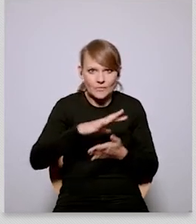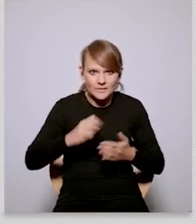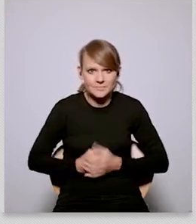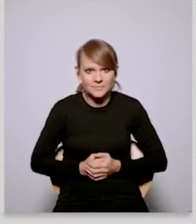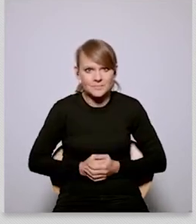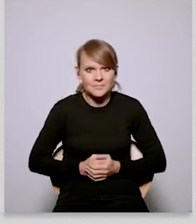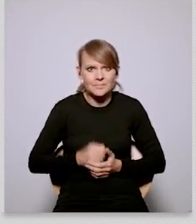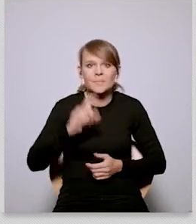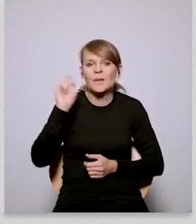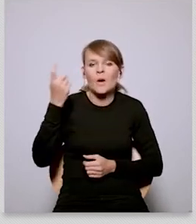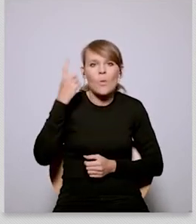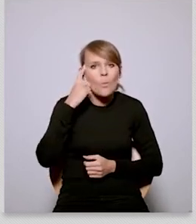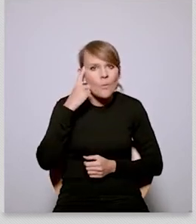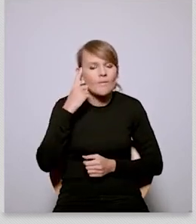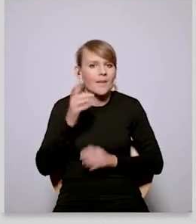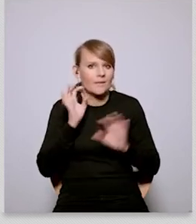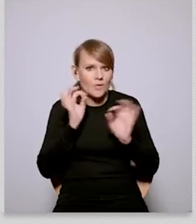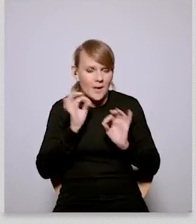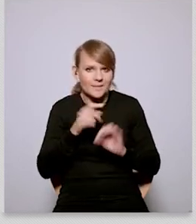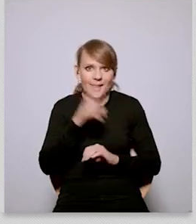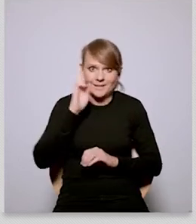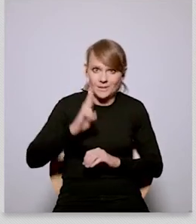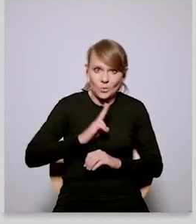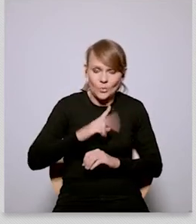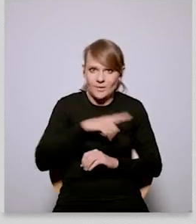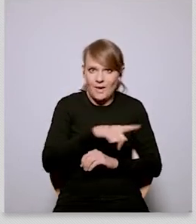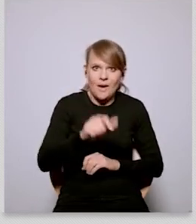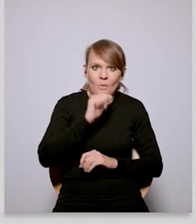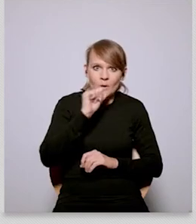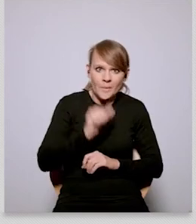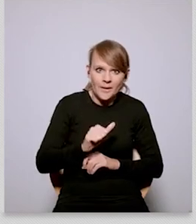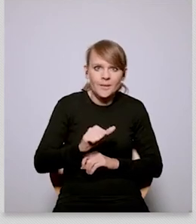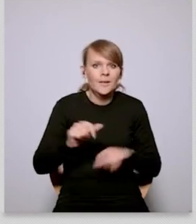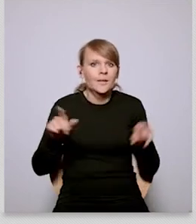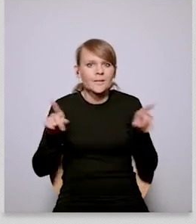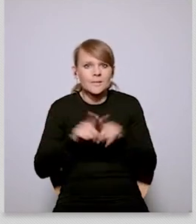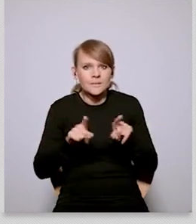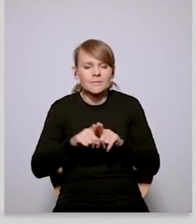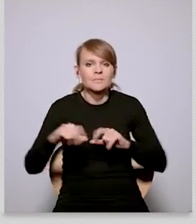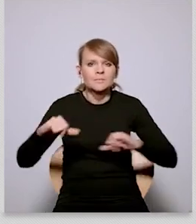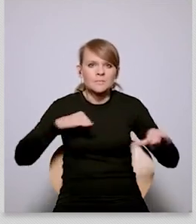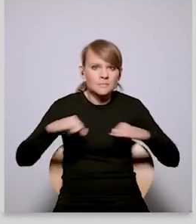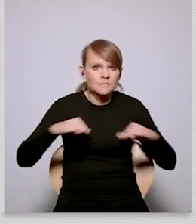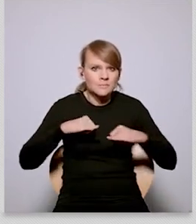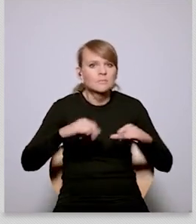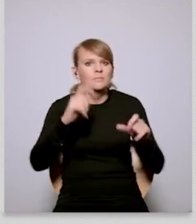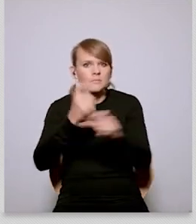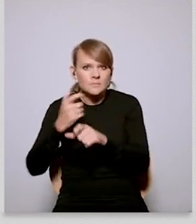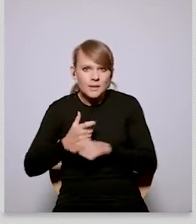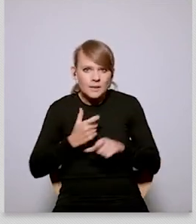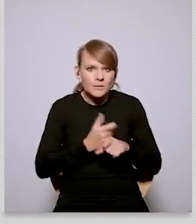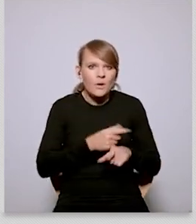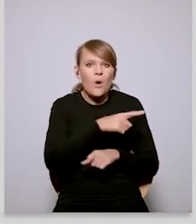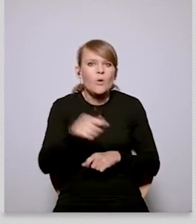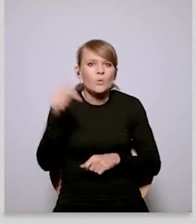um but also perhaps more importantly national governments to be to be really gripping that it it's not we shouldn't be